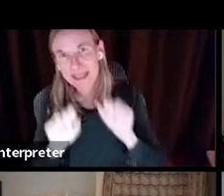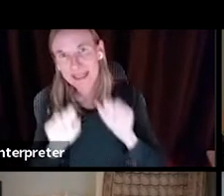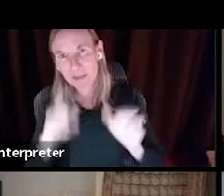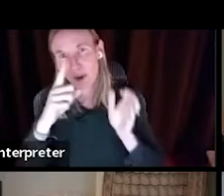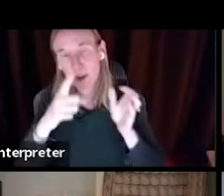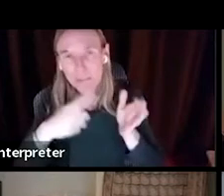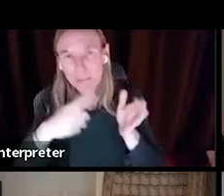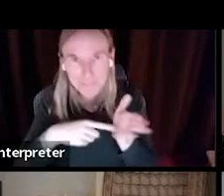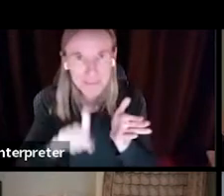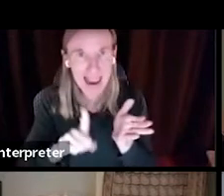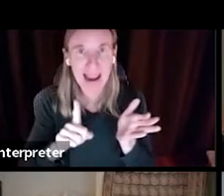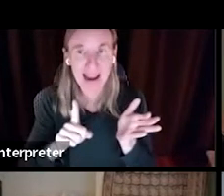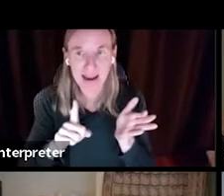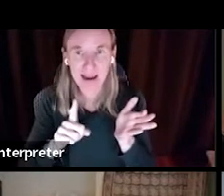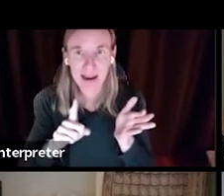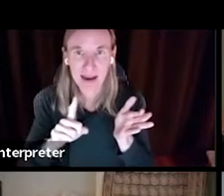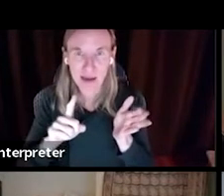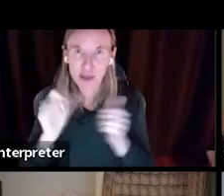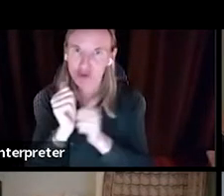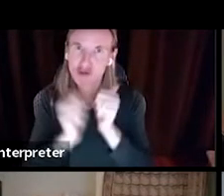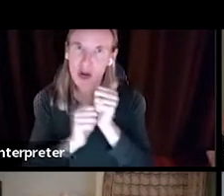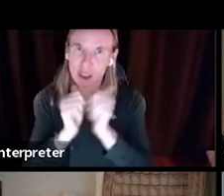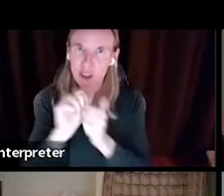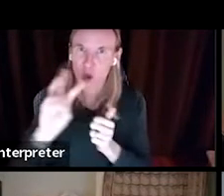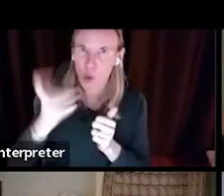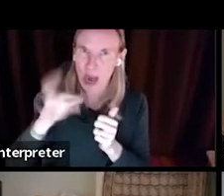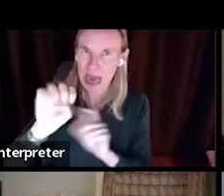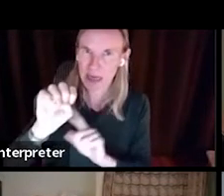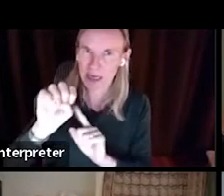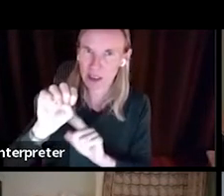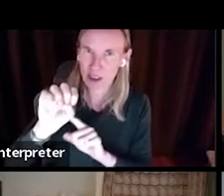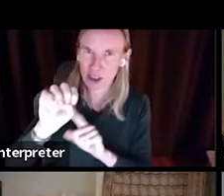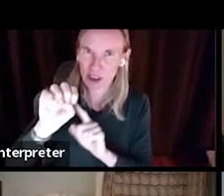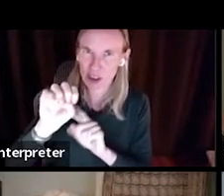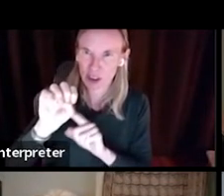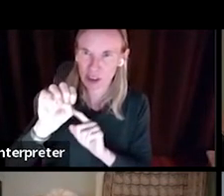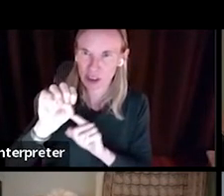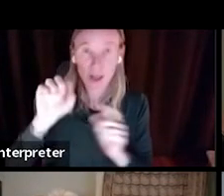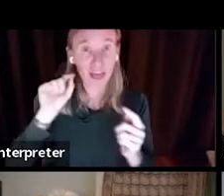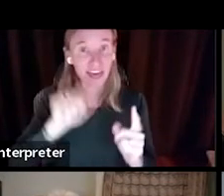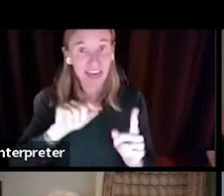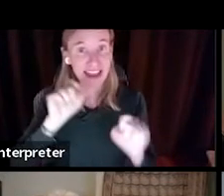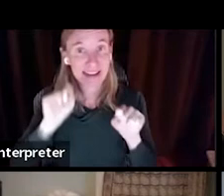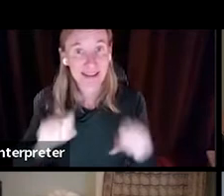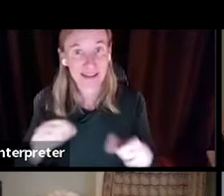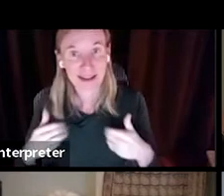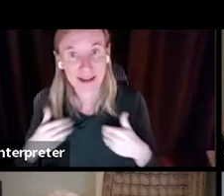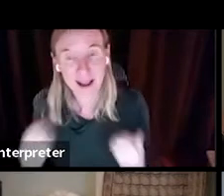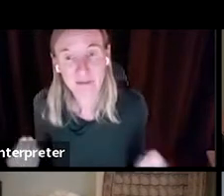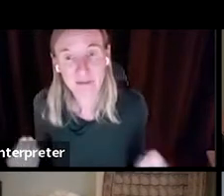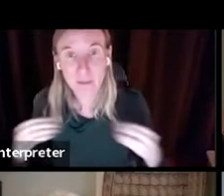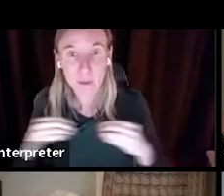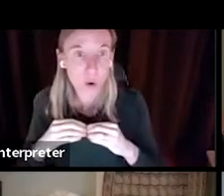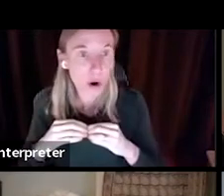structure through which they can have a more